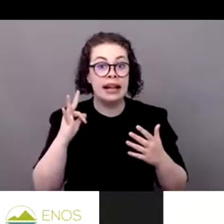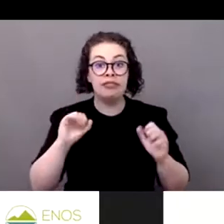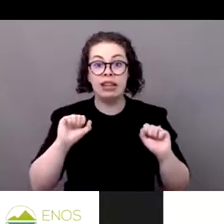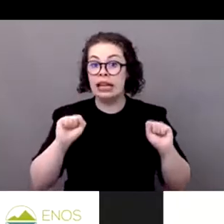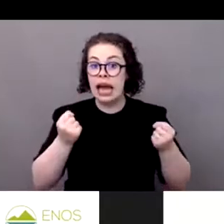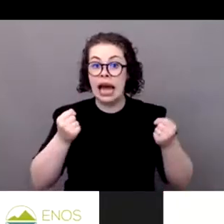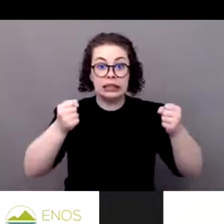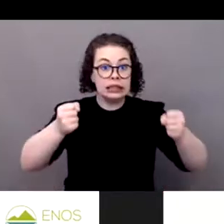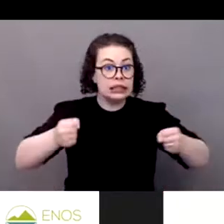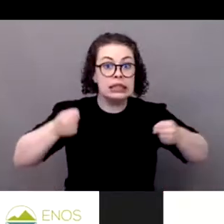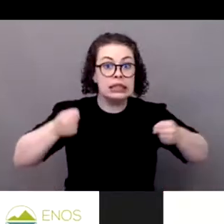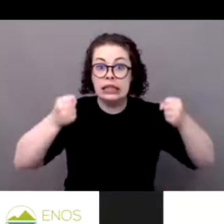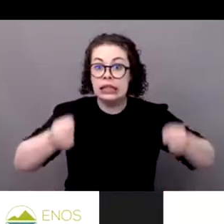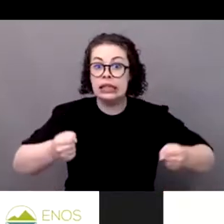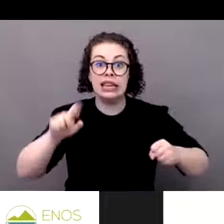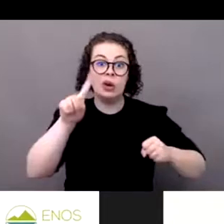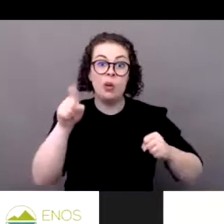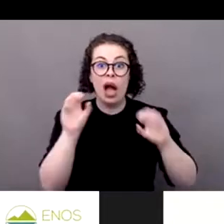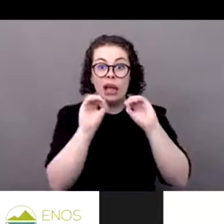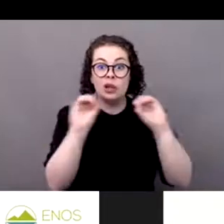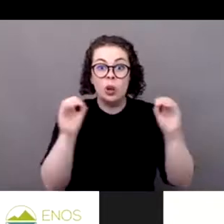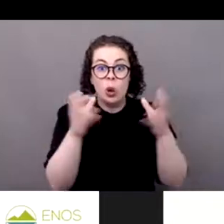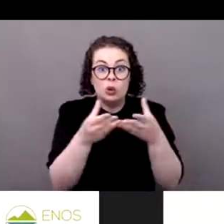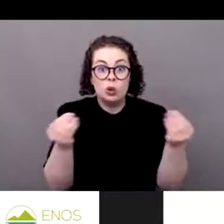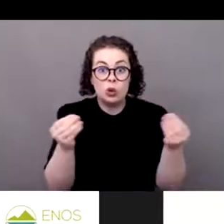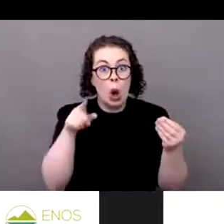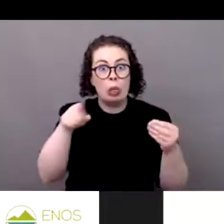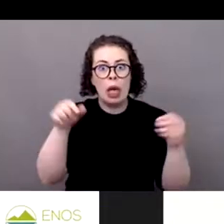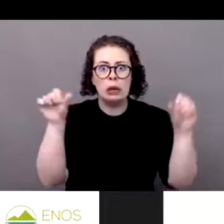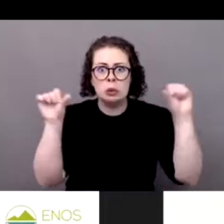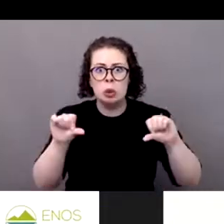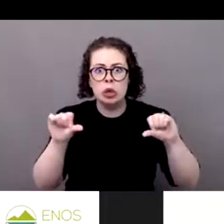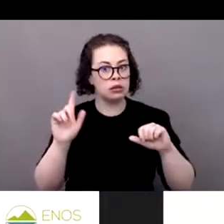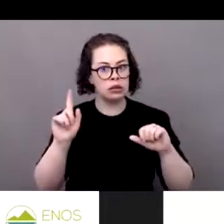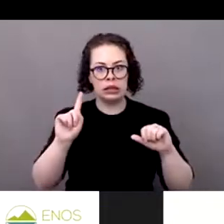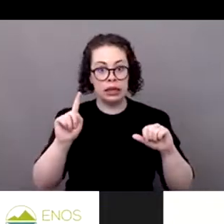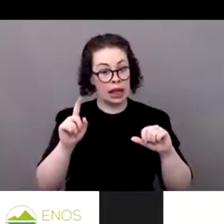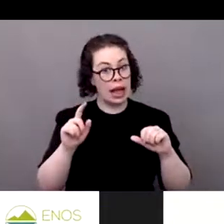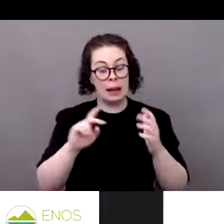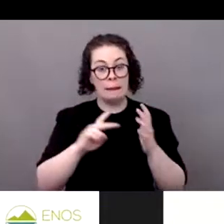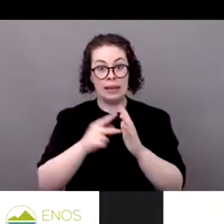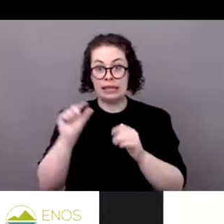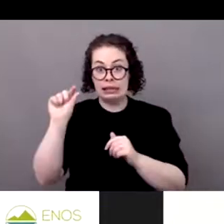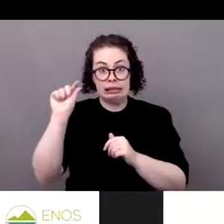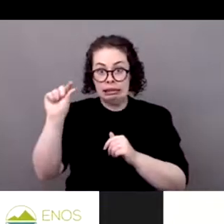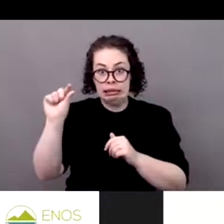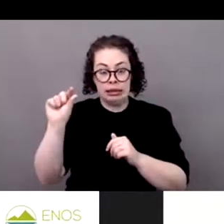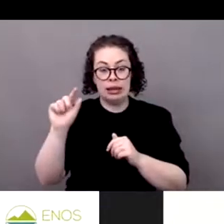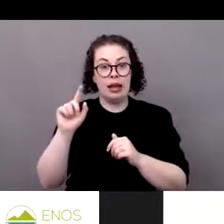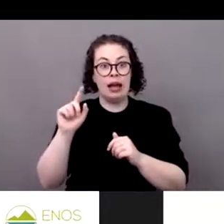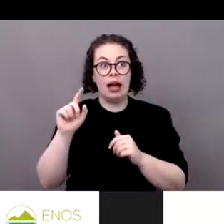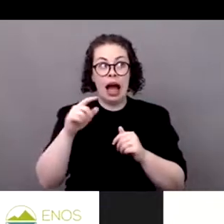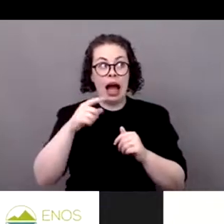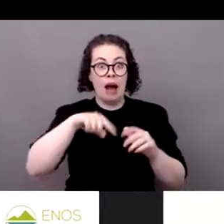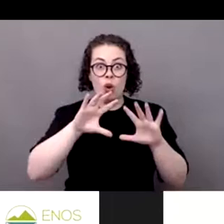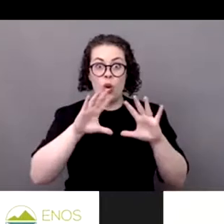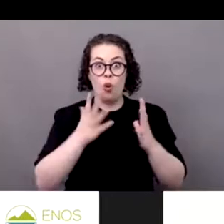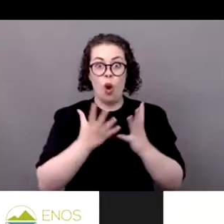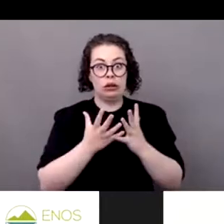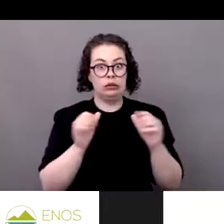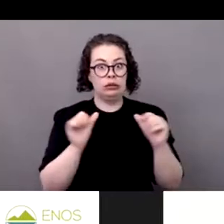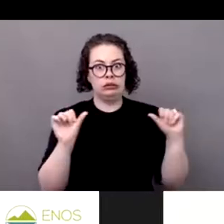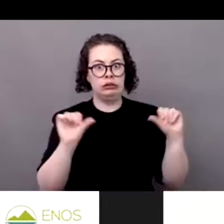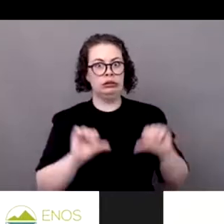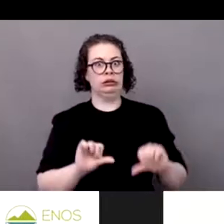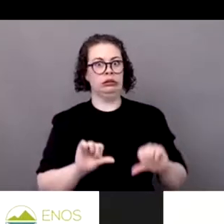things that we need to be worried about. And I think other impacts that we are facing are, for example, also in the summer, we can